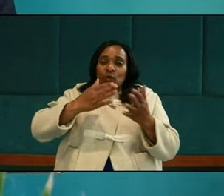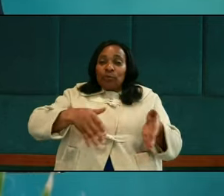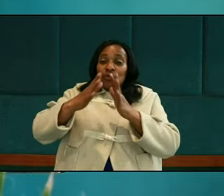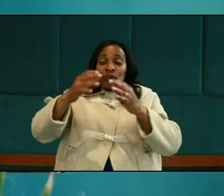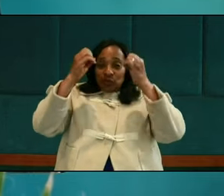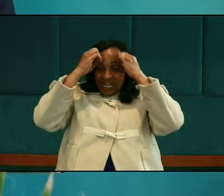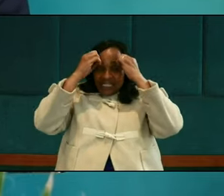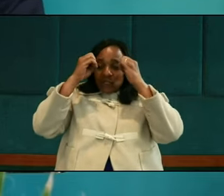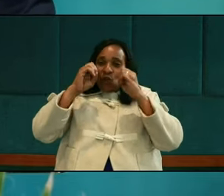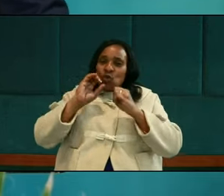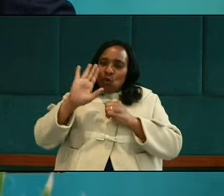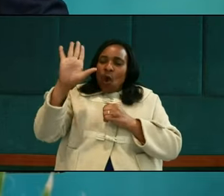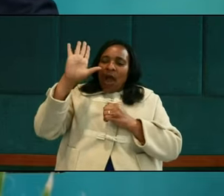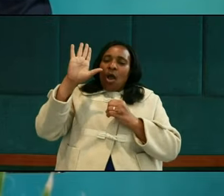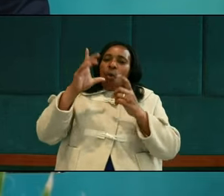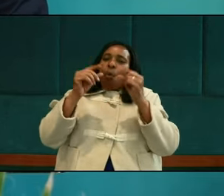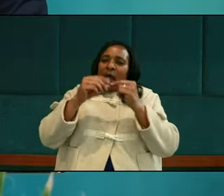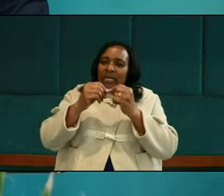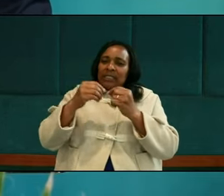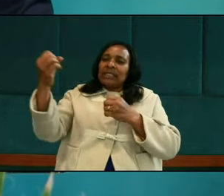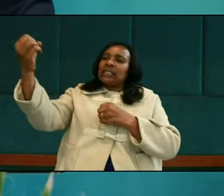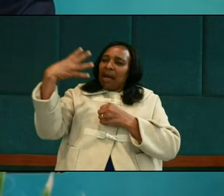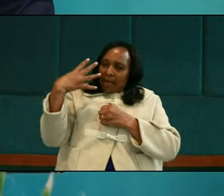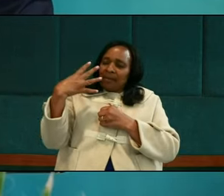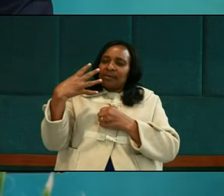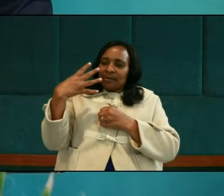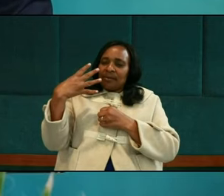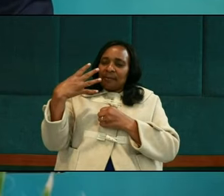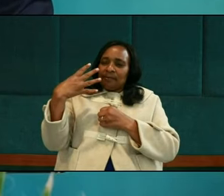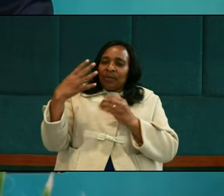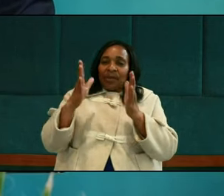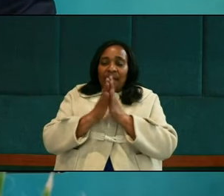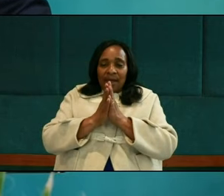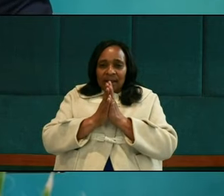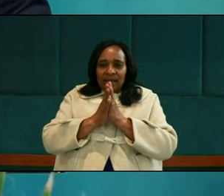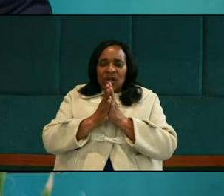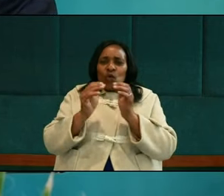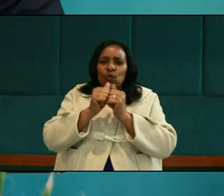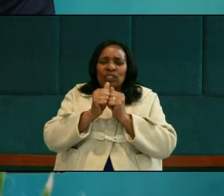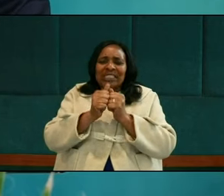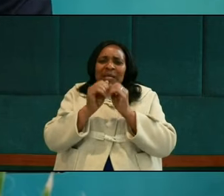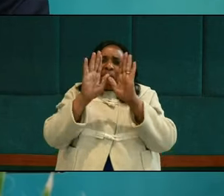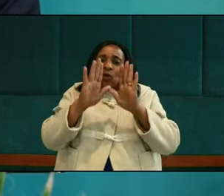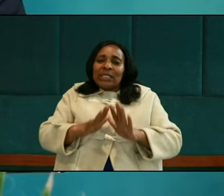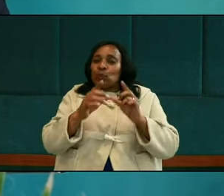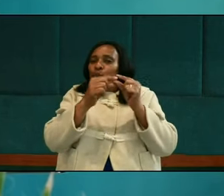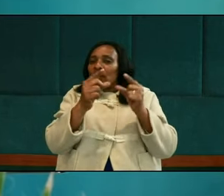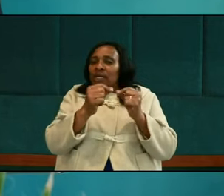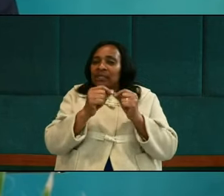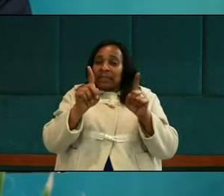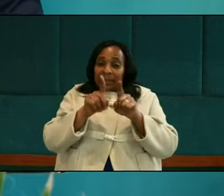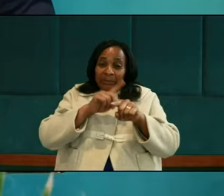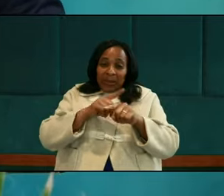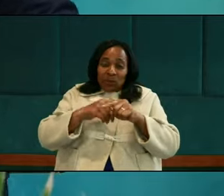study your trustworthy, inspired, and infallible Word. As we